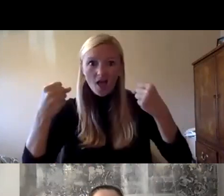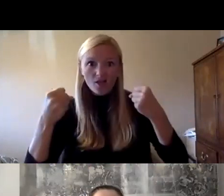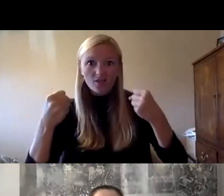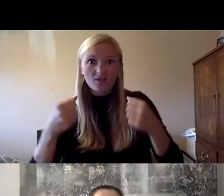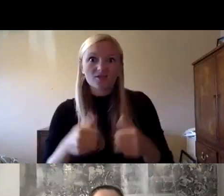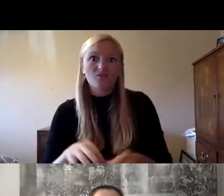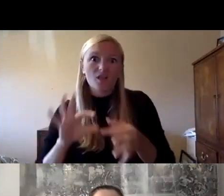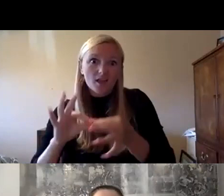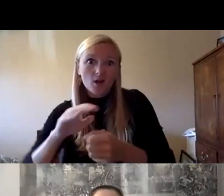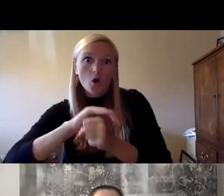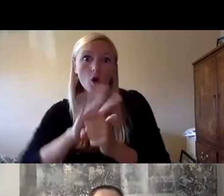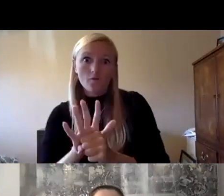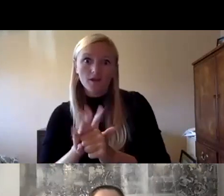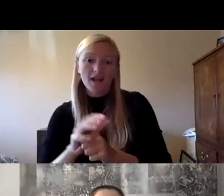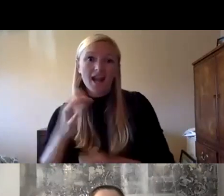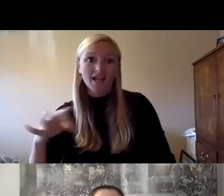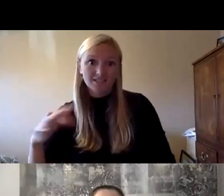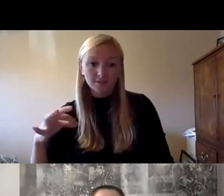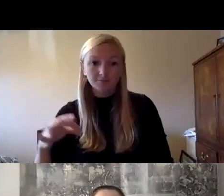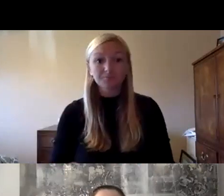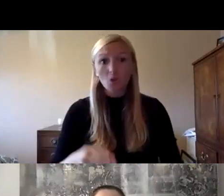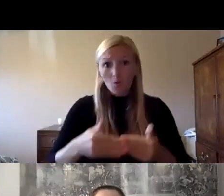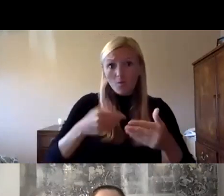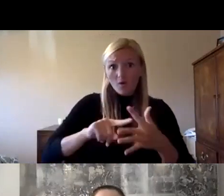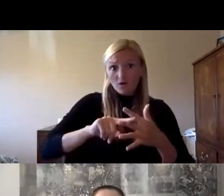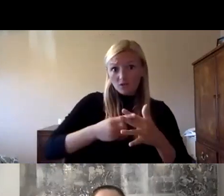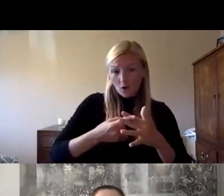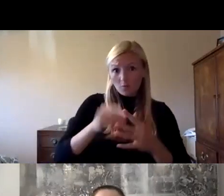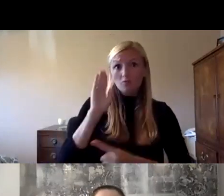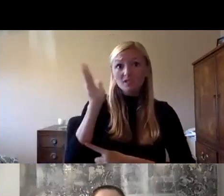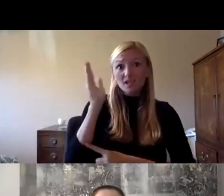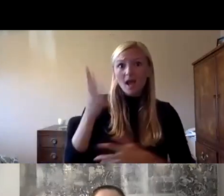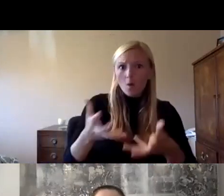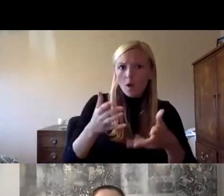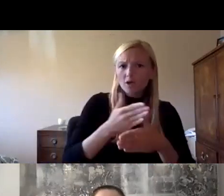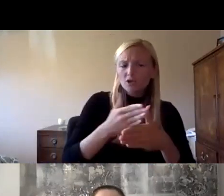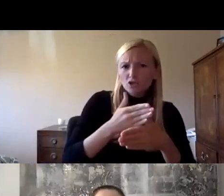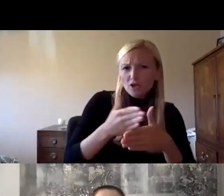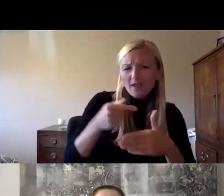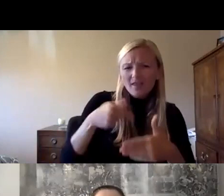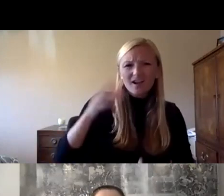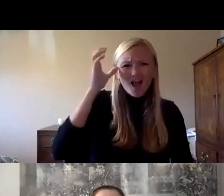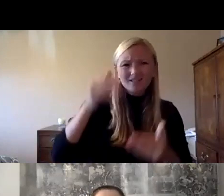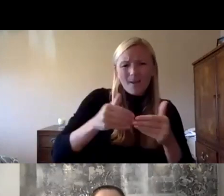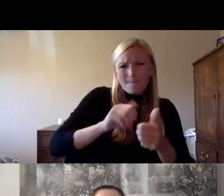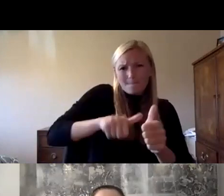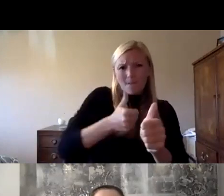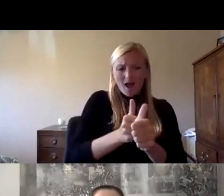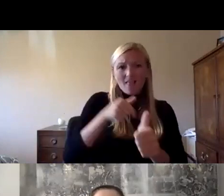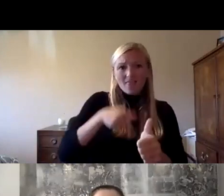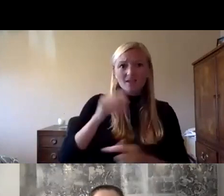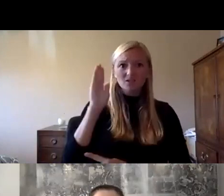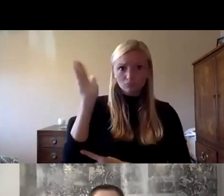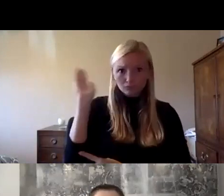-19 but before we get started with the presentation I'd like to just take a moment to share the concept behind this webinar series